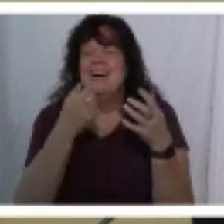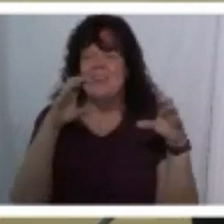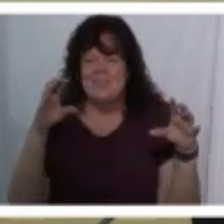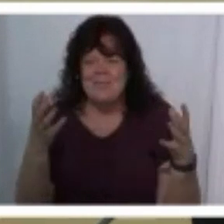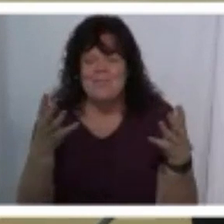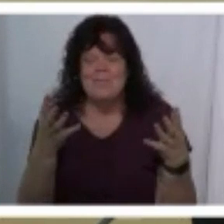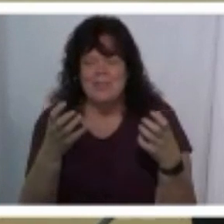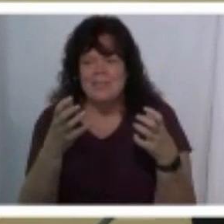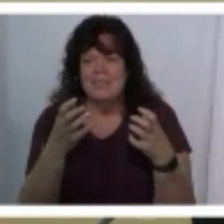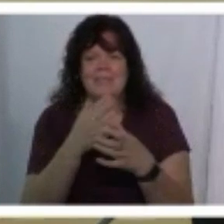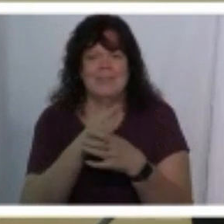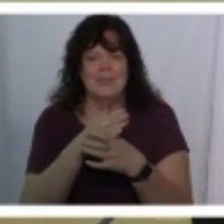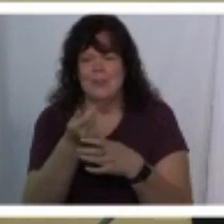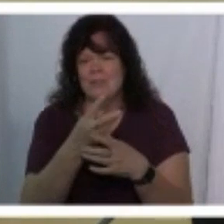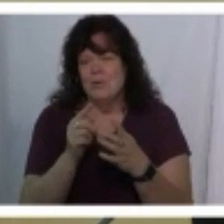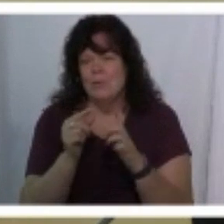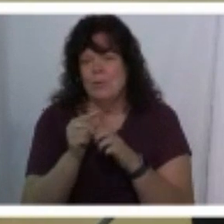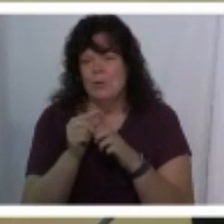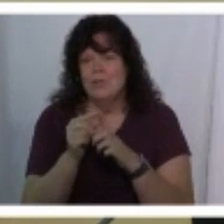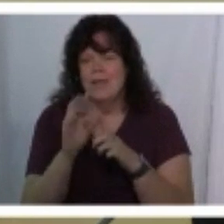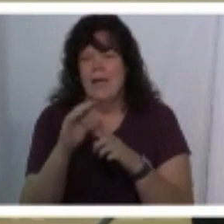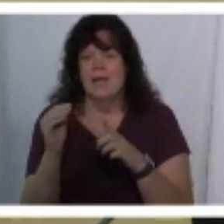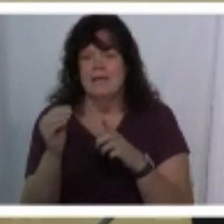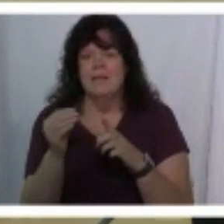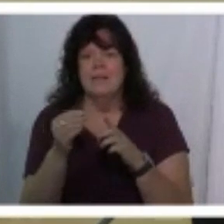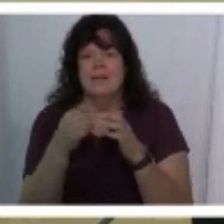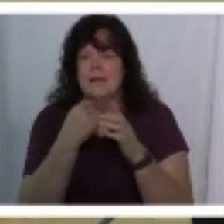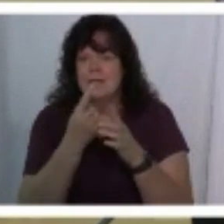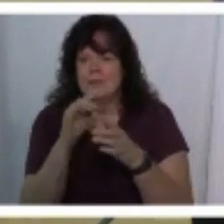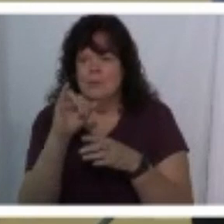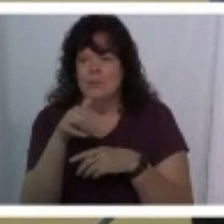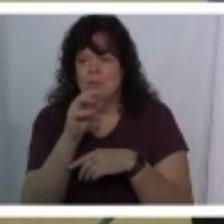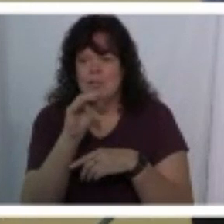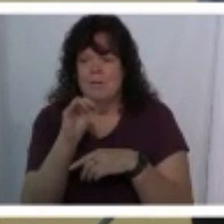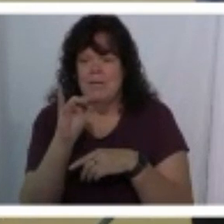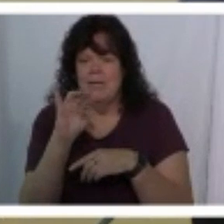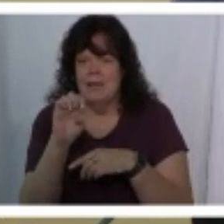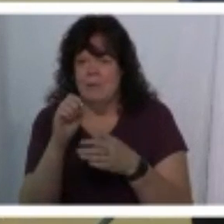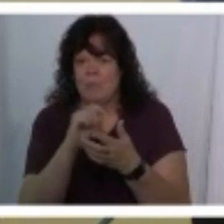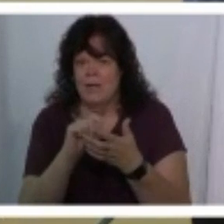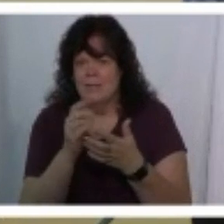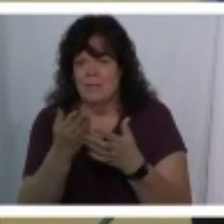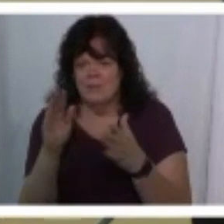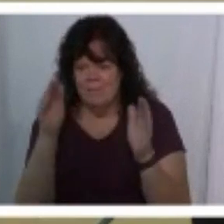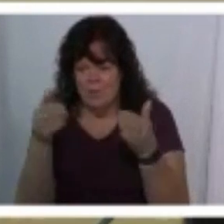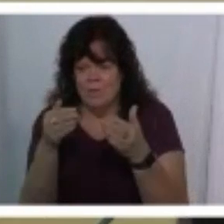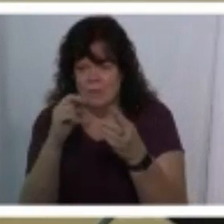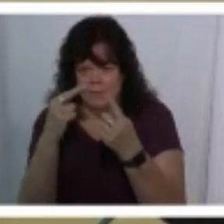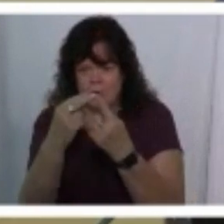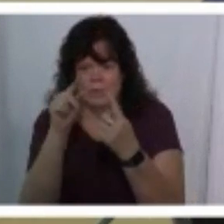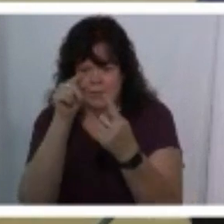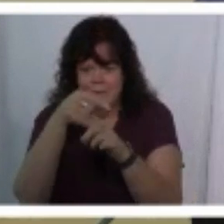uh share a few words and i told jamie i'd write some stuff down so that i kind of stayed on track and on target and on